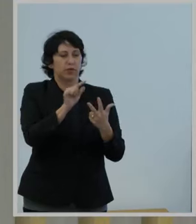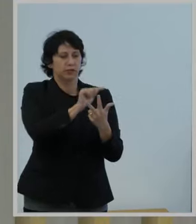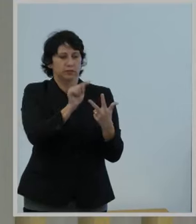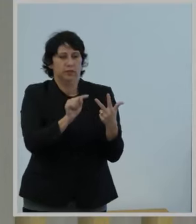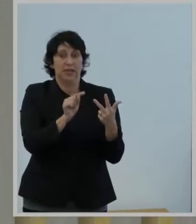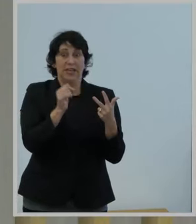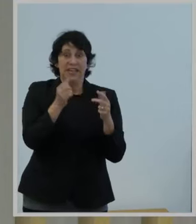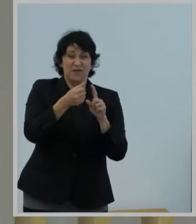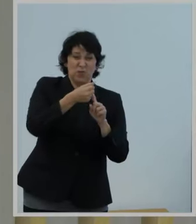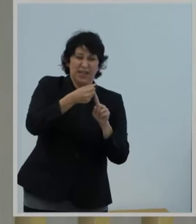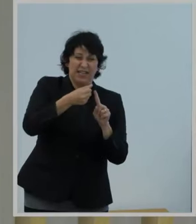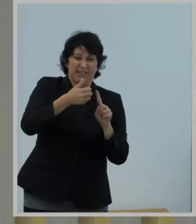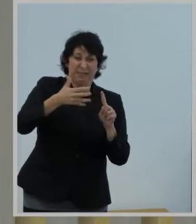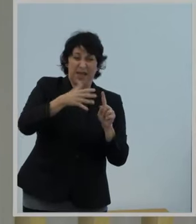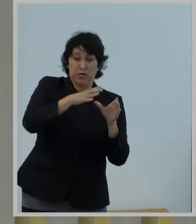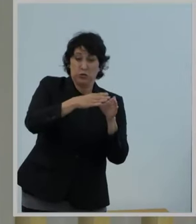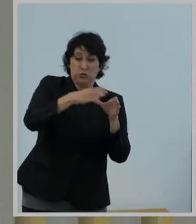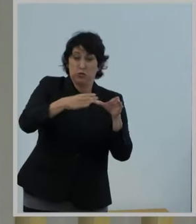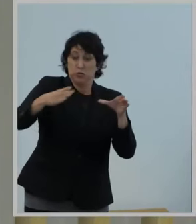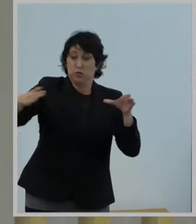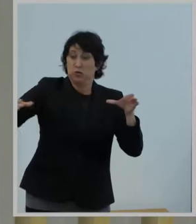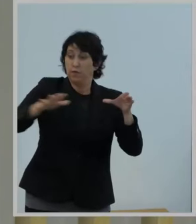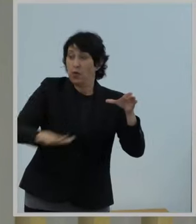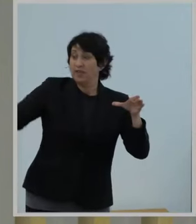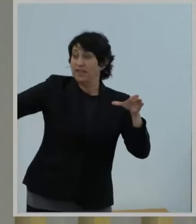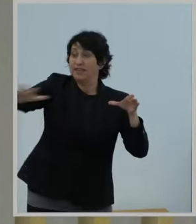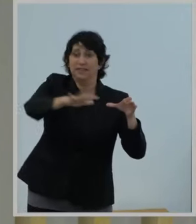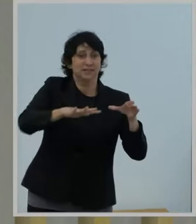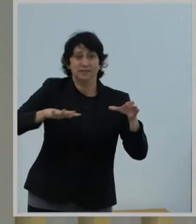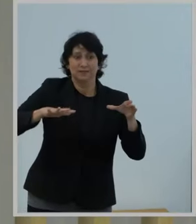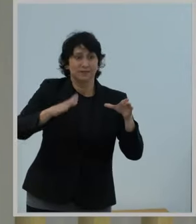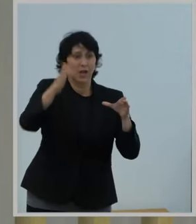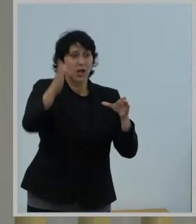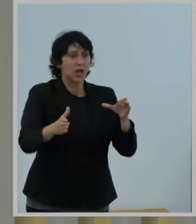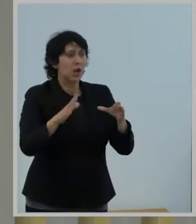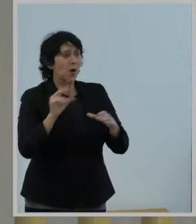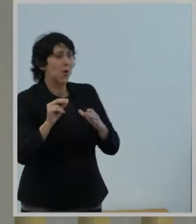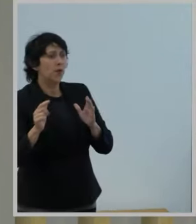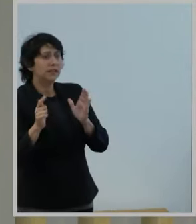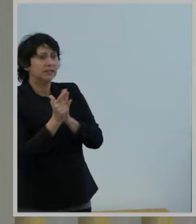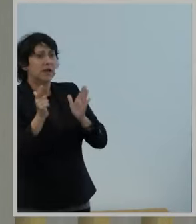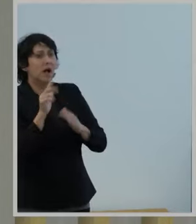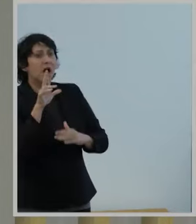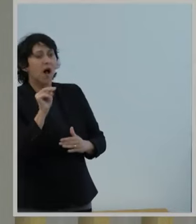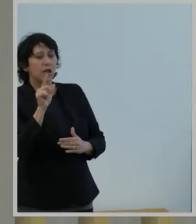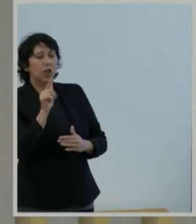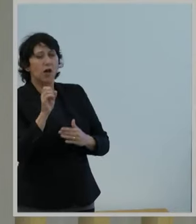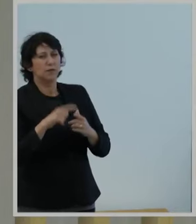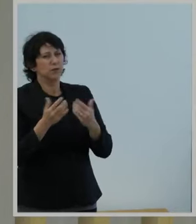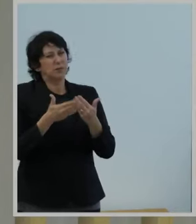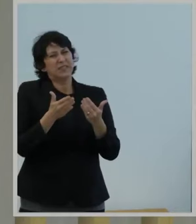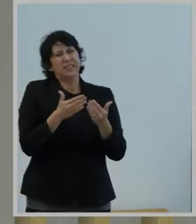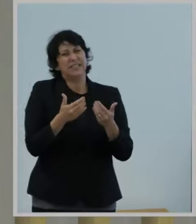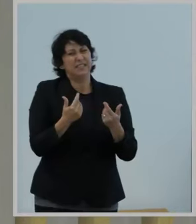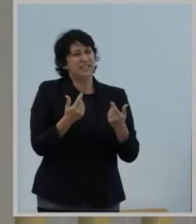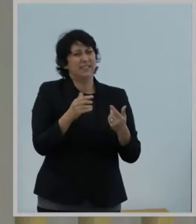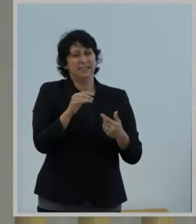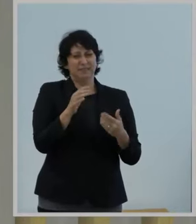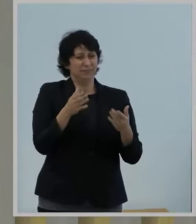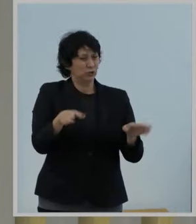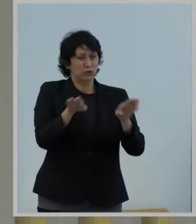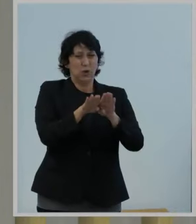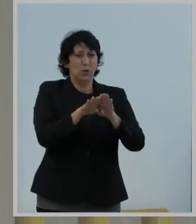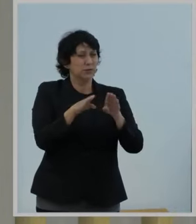attempts to expand it beyond these bounds are thus evidently unlawful. This alone should be an open and shut case against this declaratory ruling.